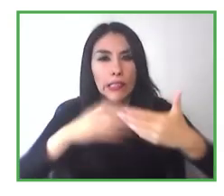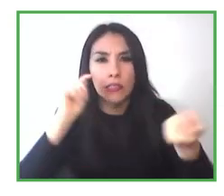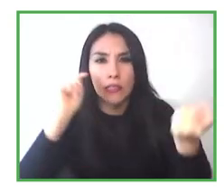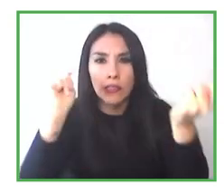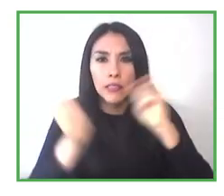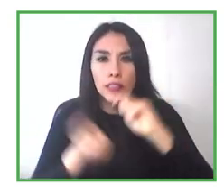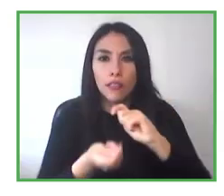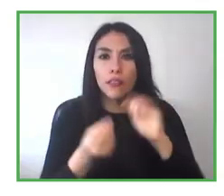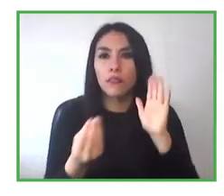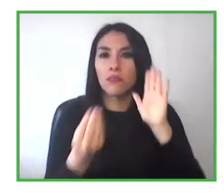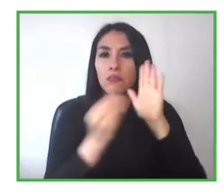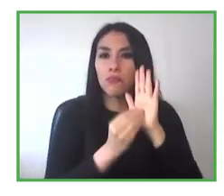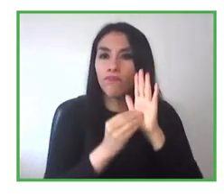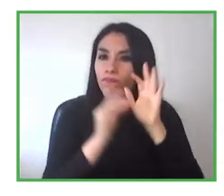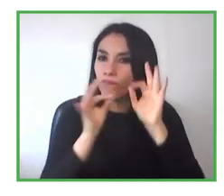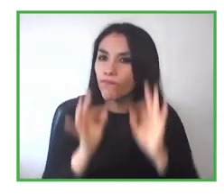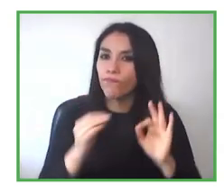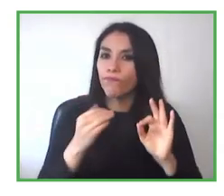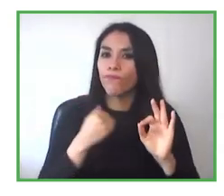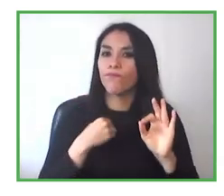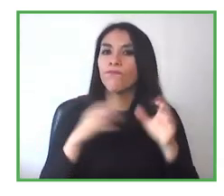concrete actions within my organisation.